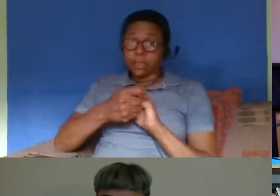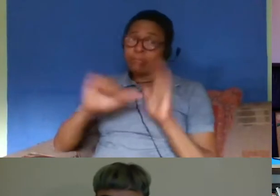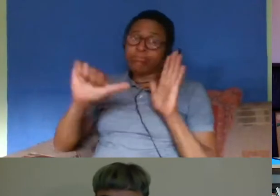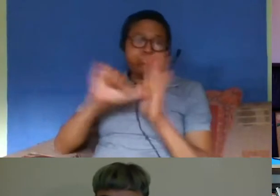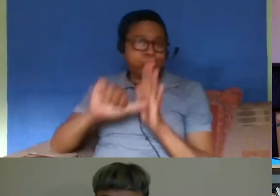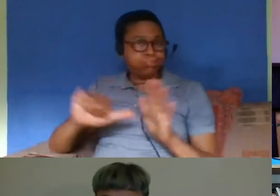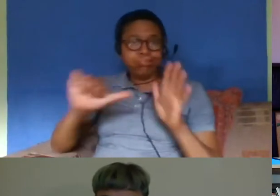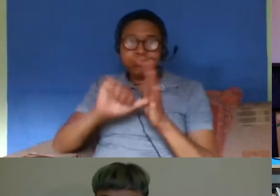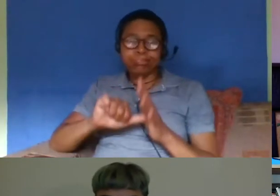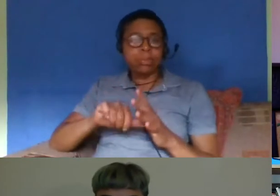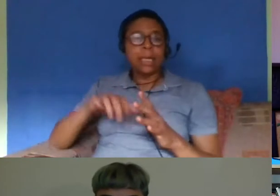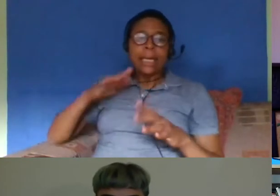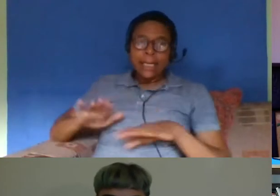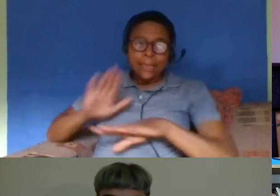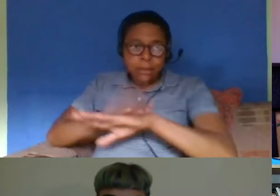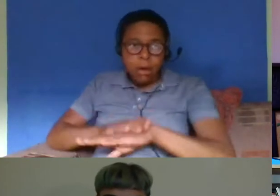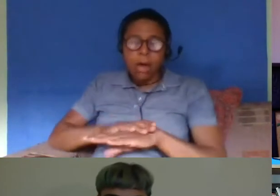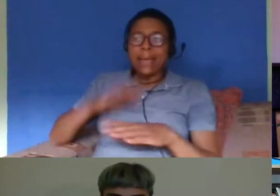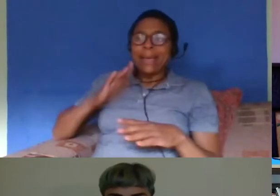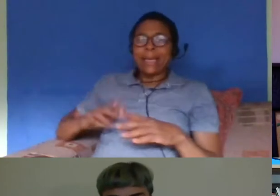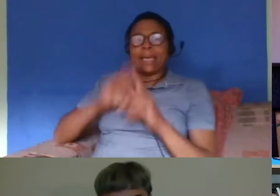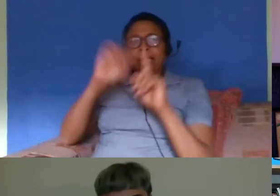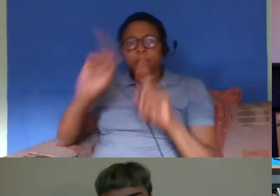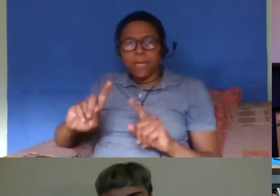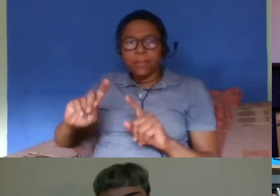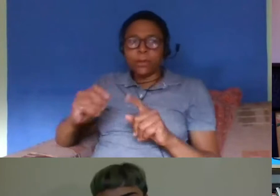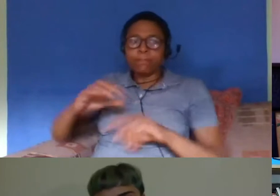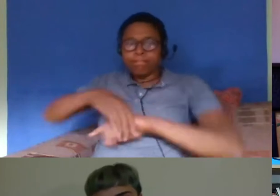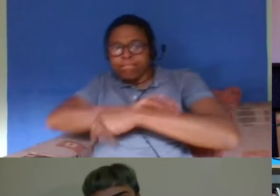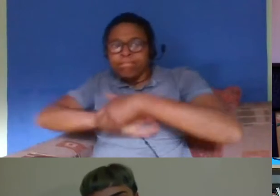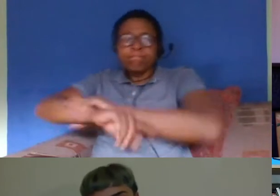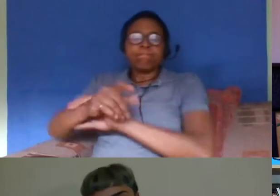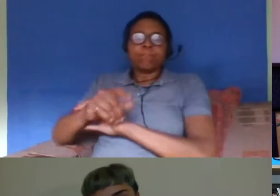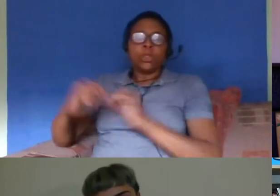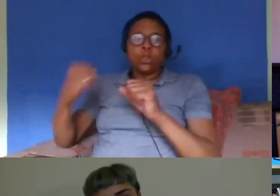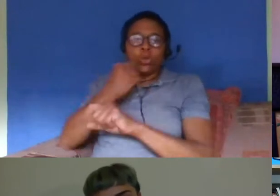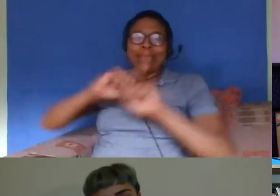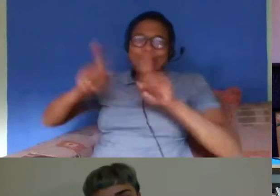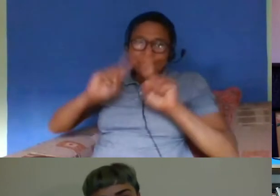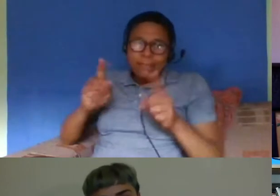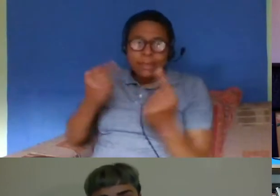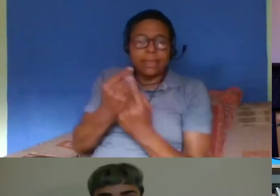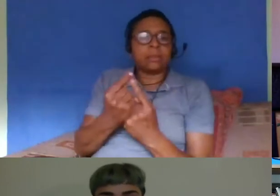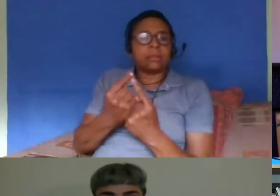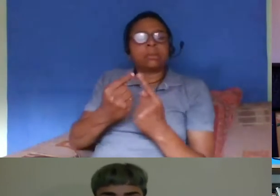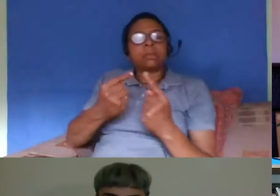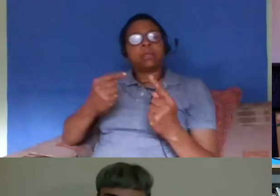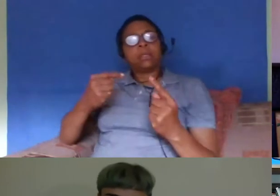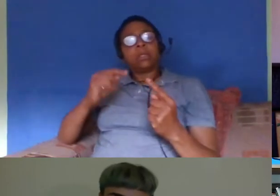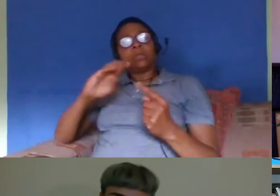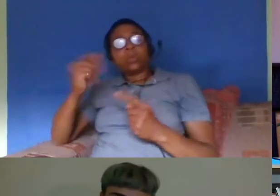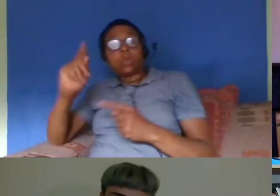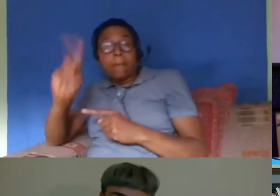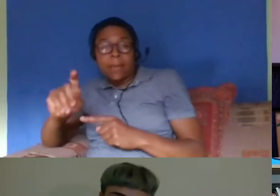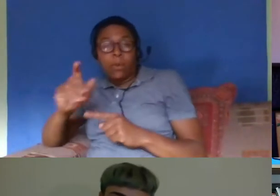lots of different people doing different things to try and try and achieve it and so some people working perhaps a bit